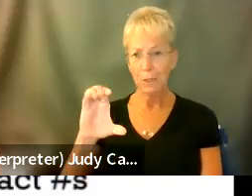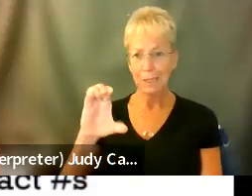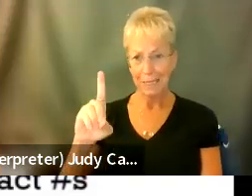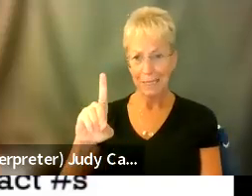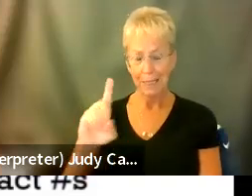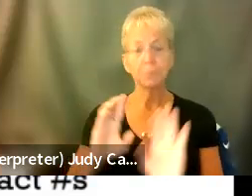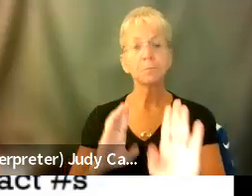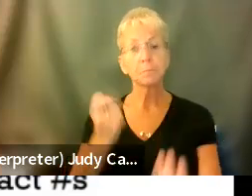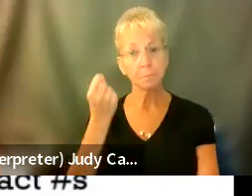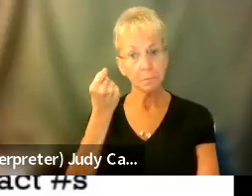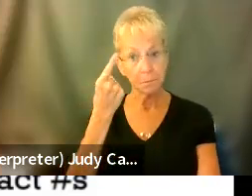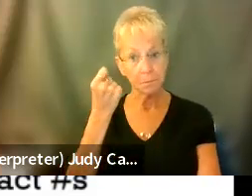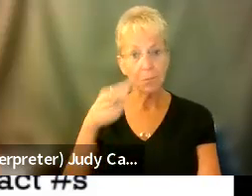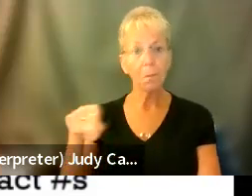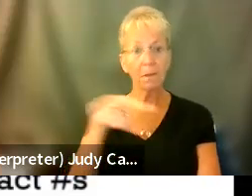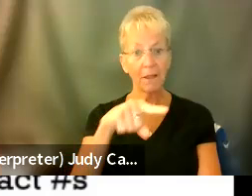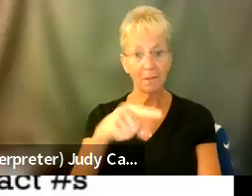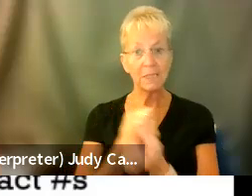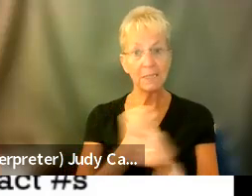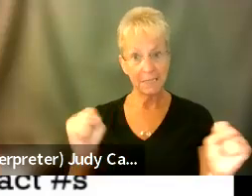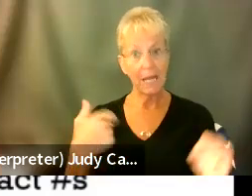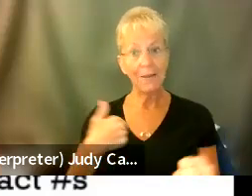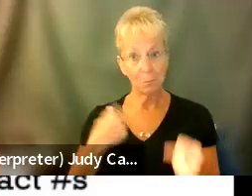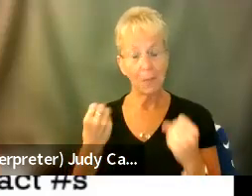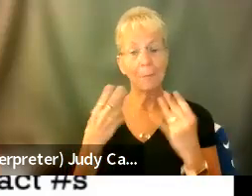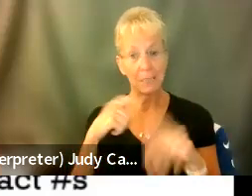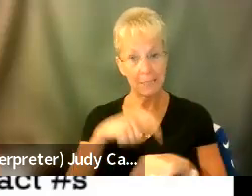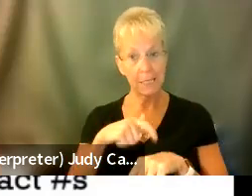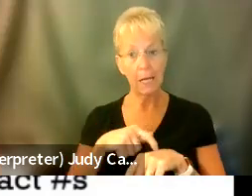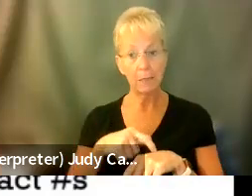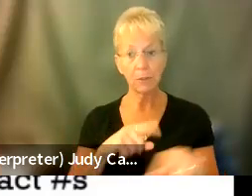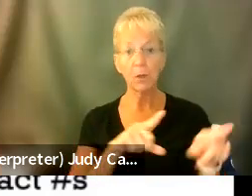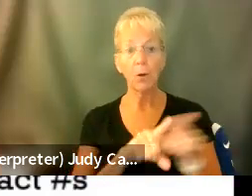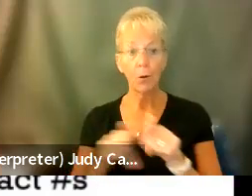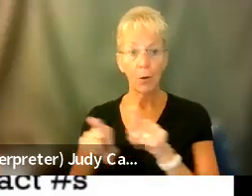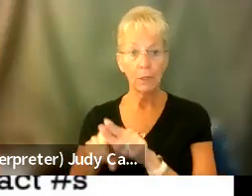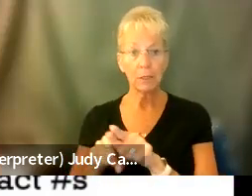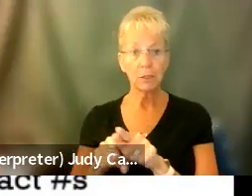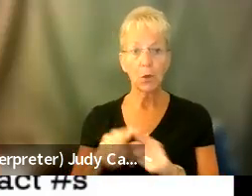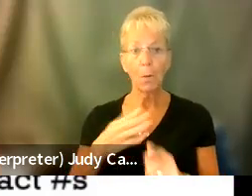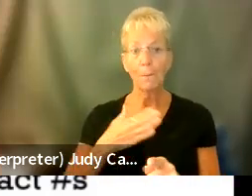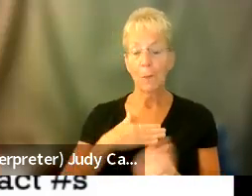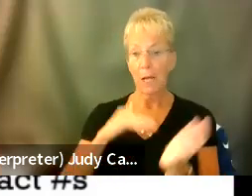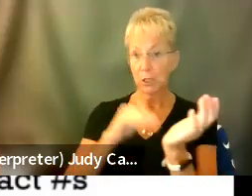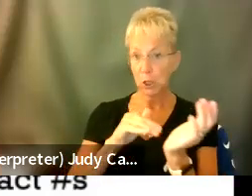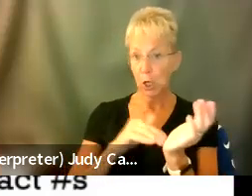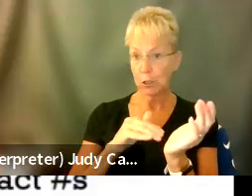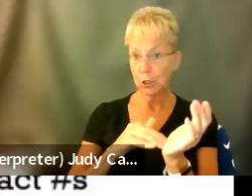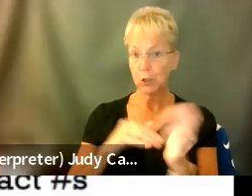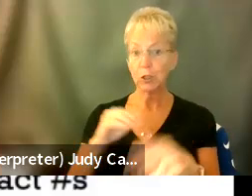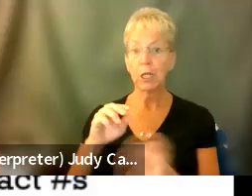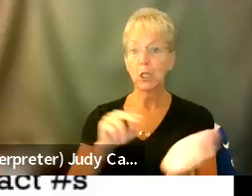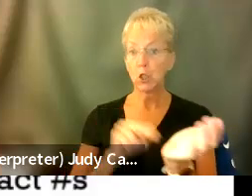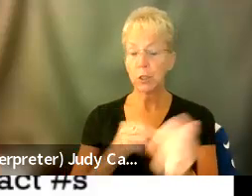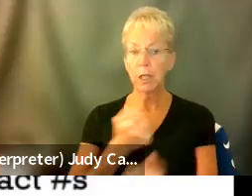but this has saved me. And it's also, my doctors and my nurses love